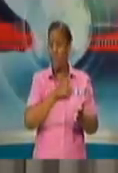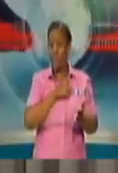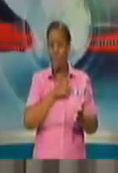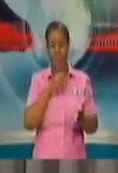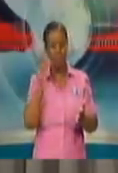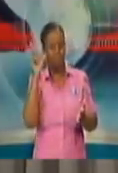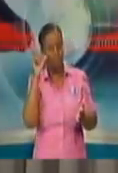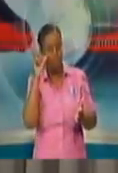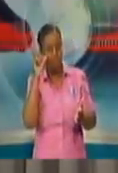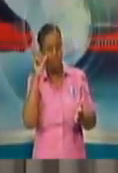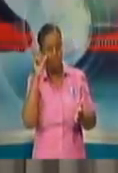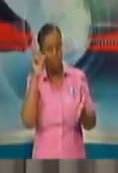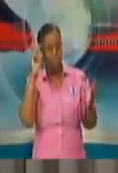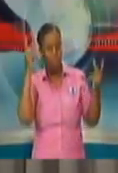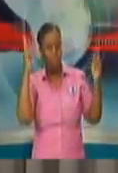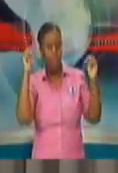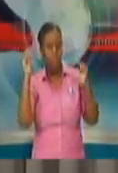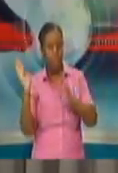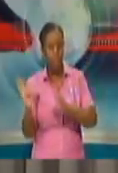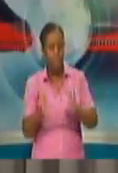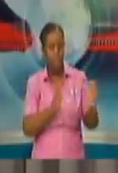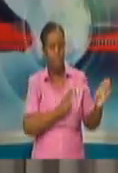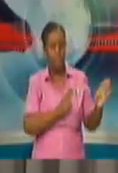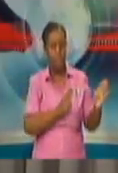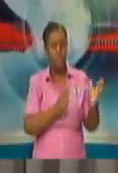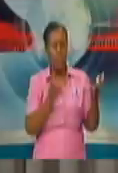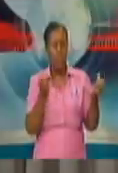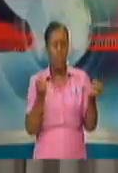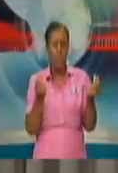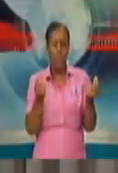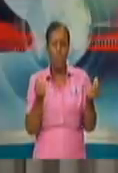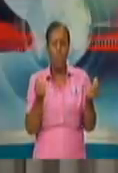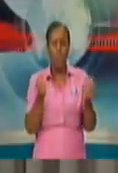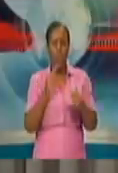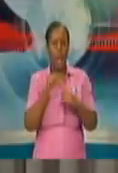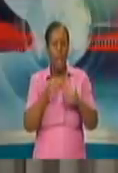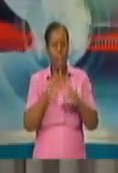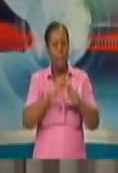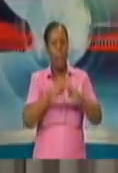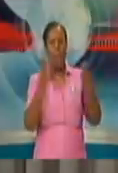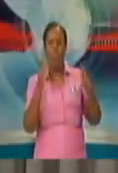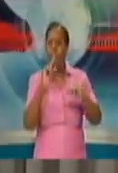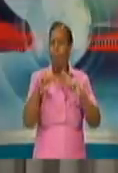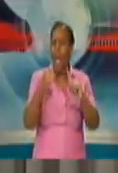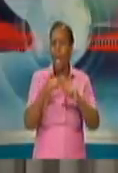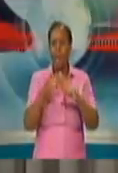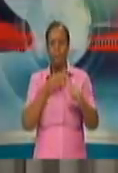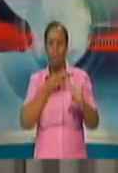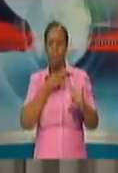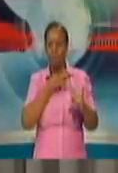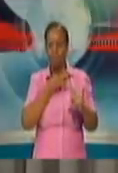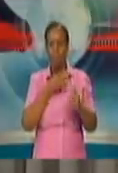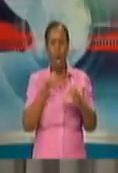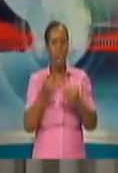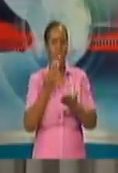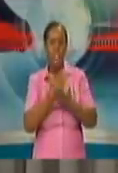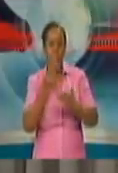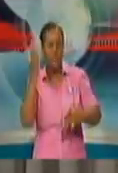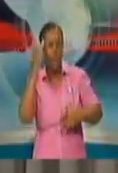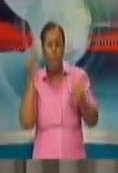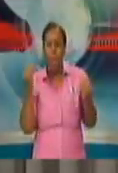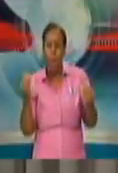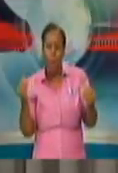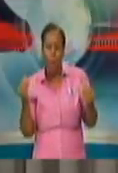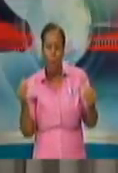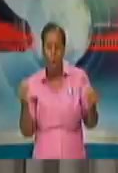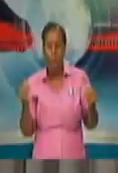the Roadmark Recovery Committee, which is a full engagement of businesses and professionals and so on, right across the country and across all